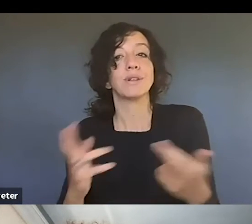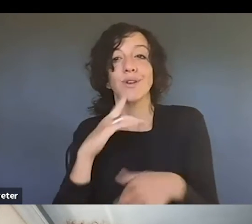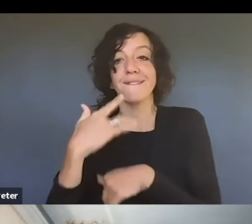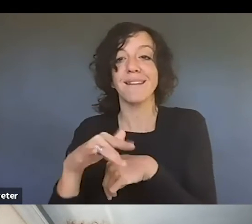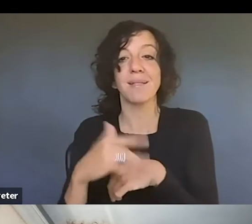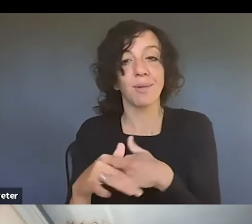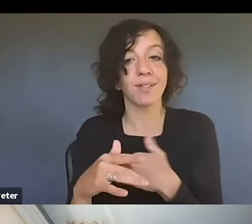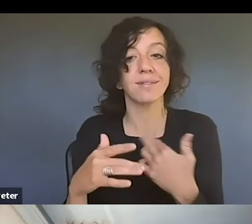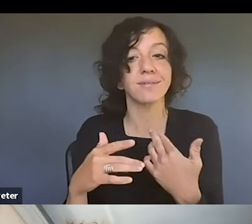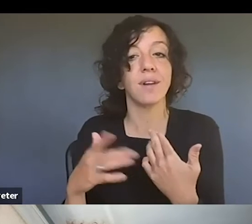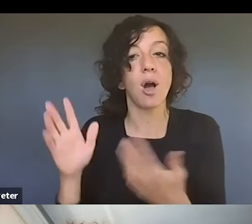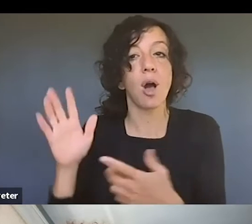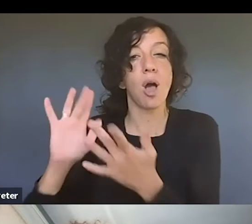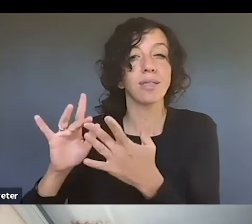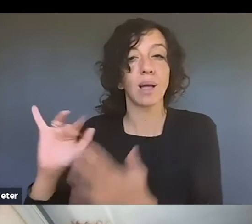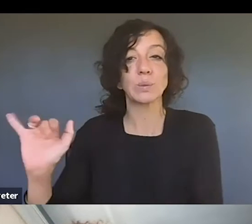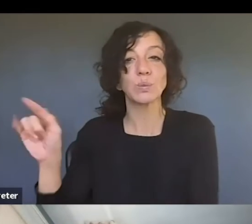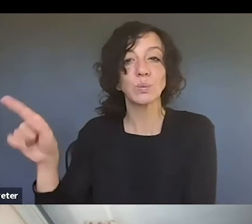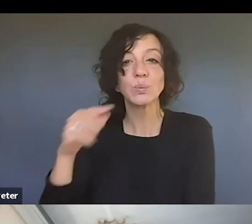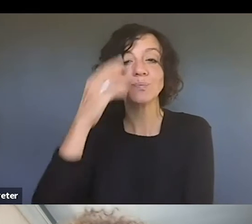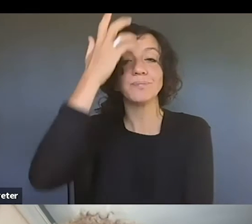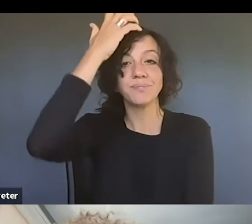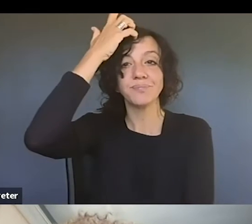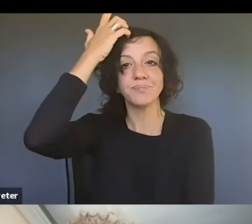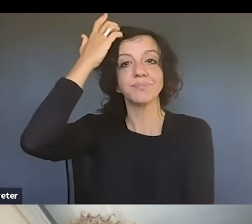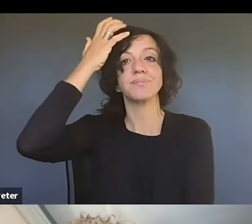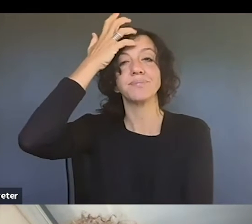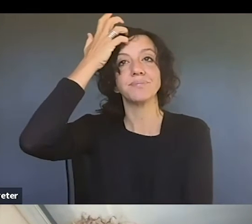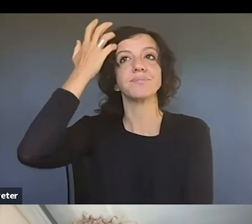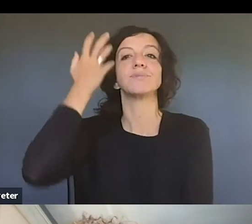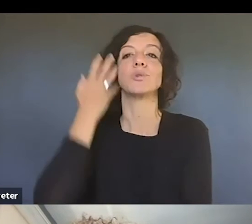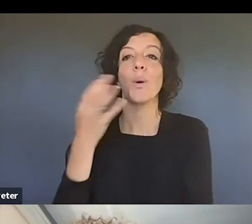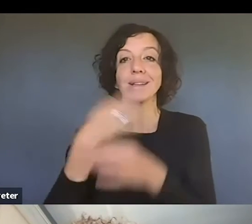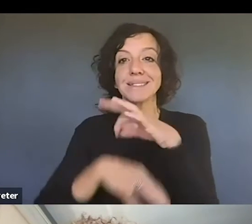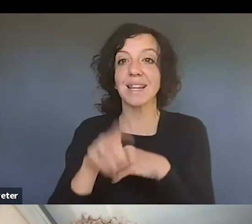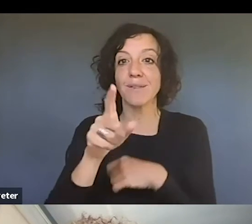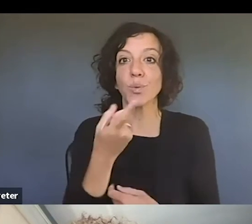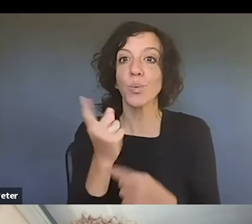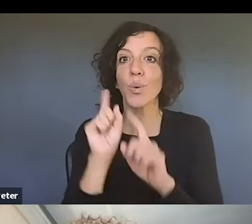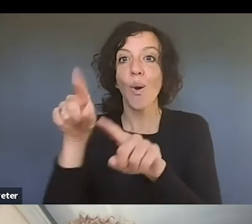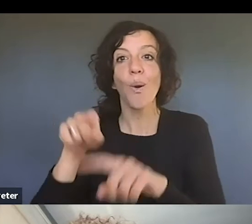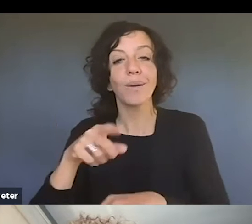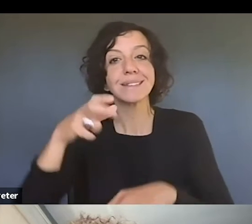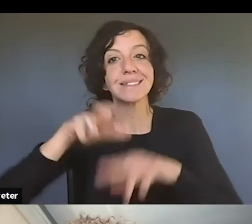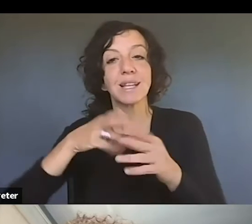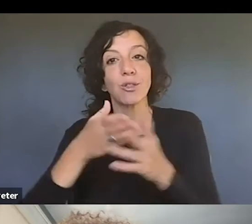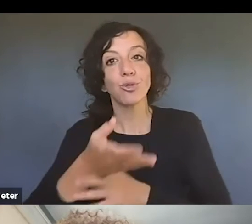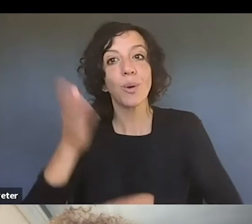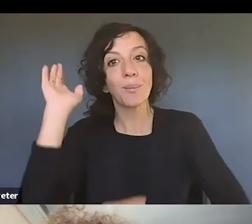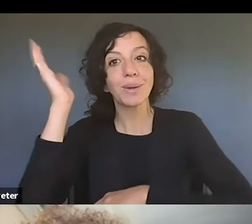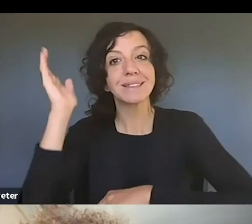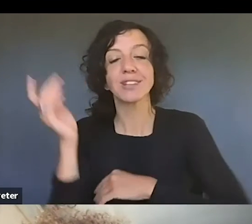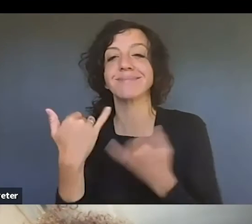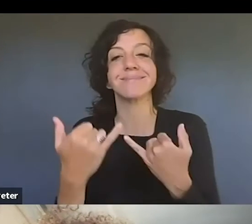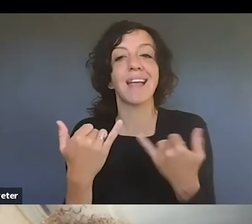um, online right now. Um, rather than having to go out and sit through a seminar, you can do it all